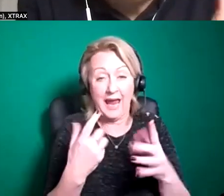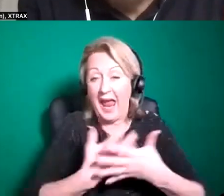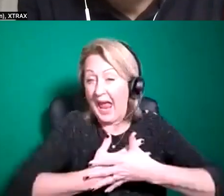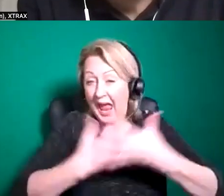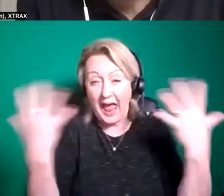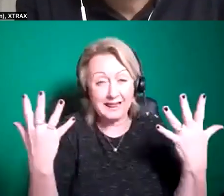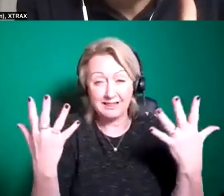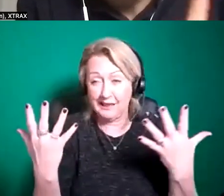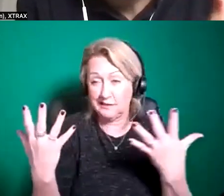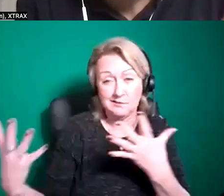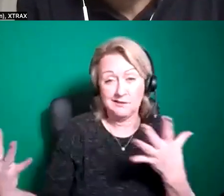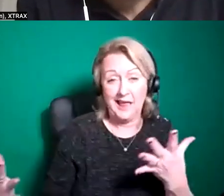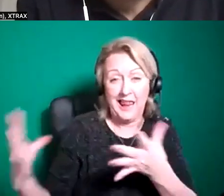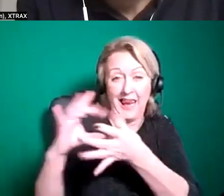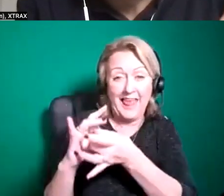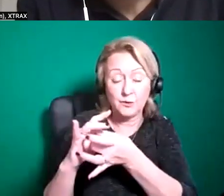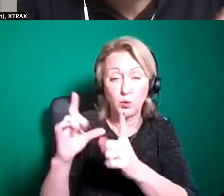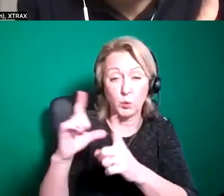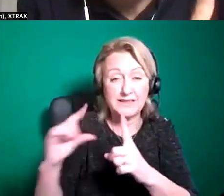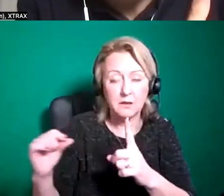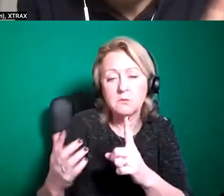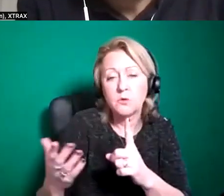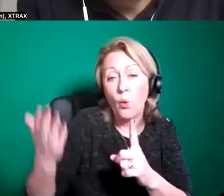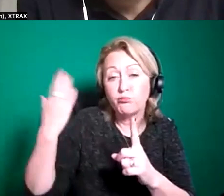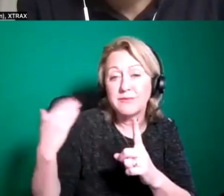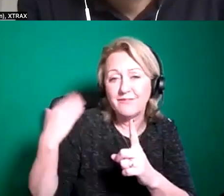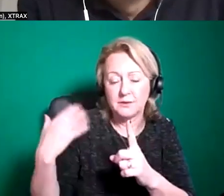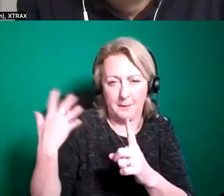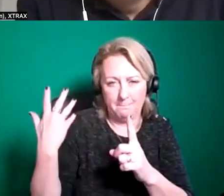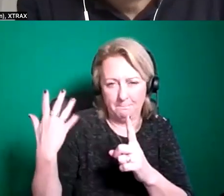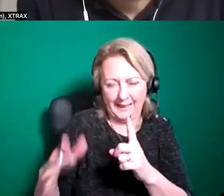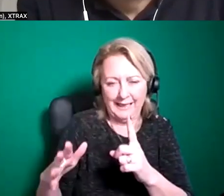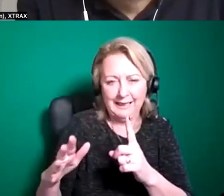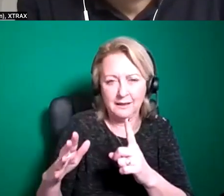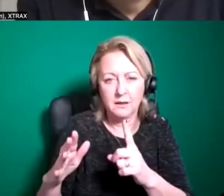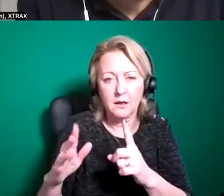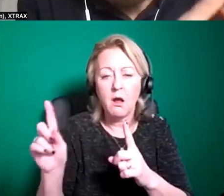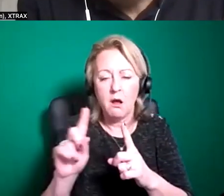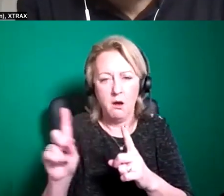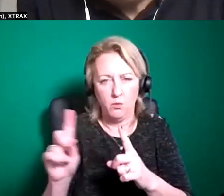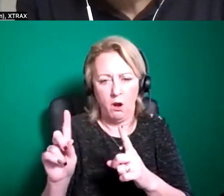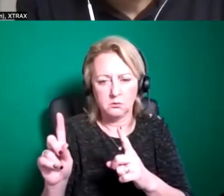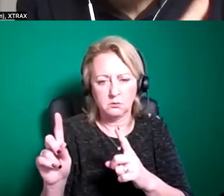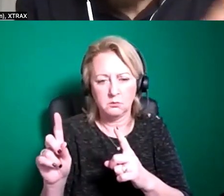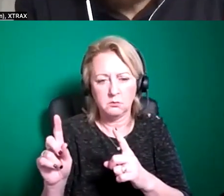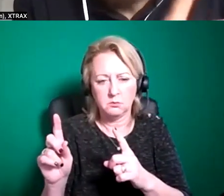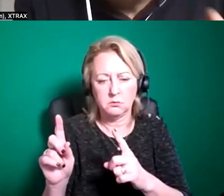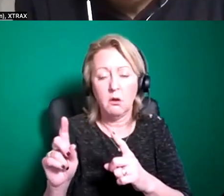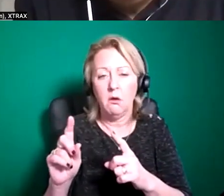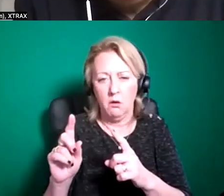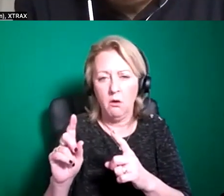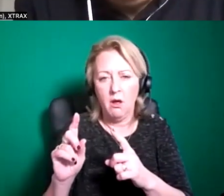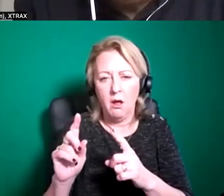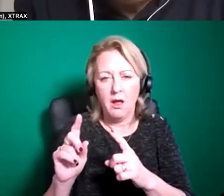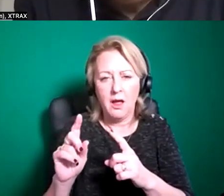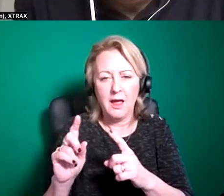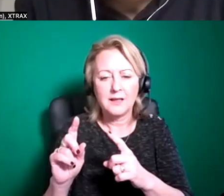digital element so previously without walls has presented pieces of work which are kind of app based they're almost kind of audio